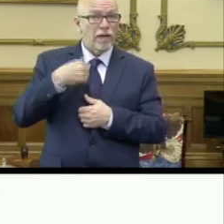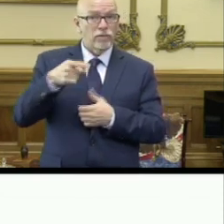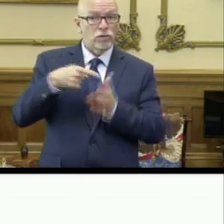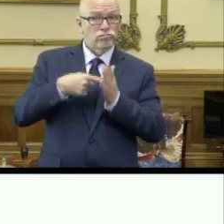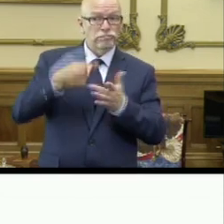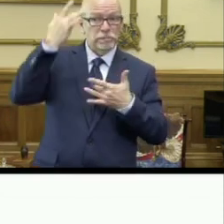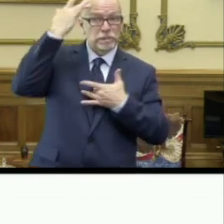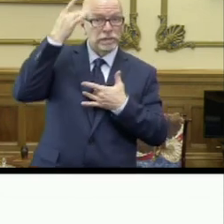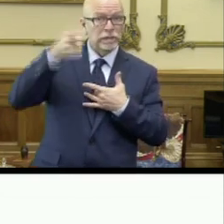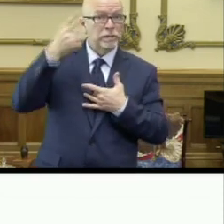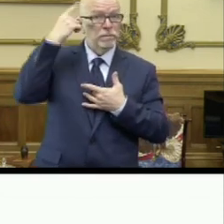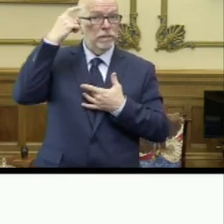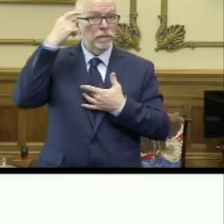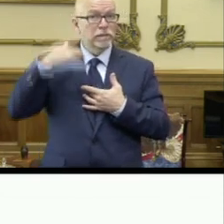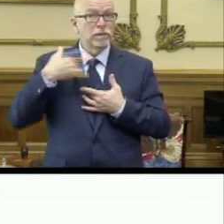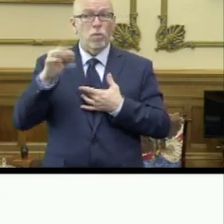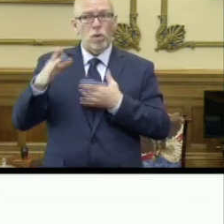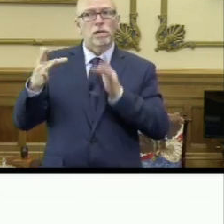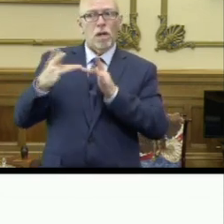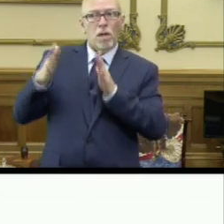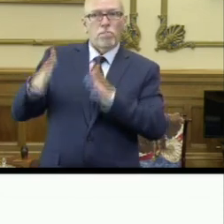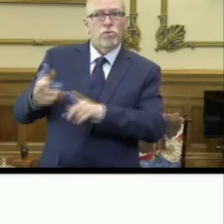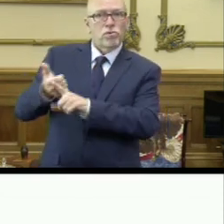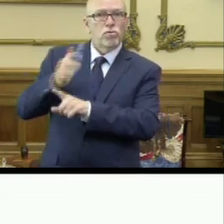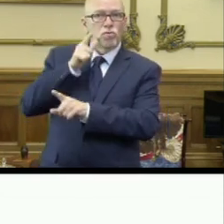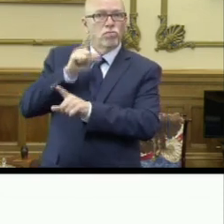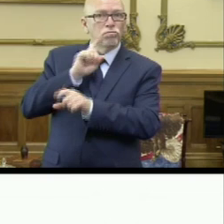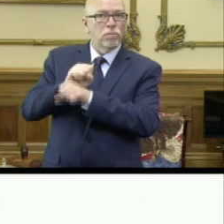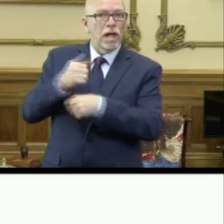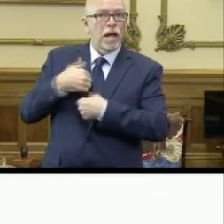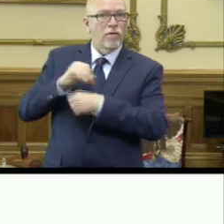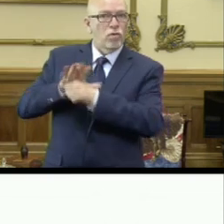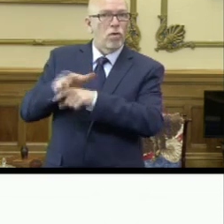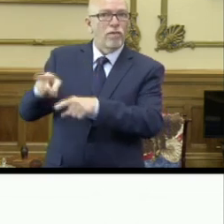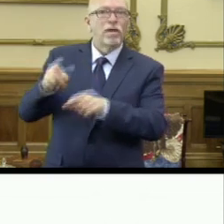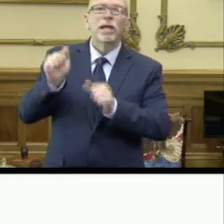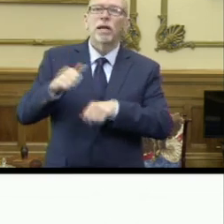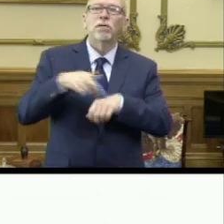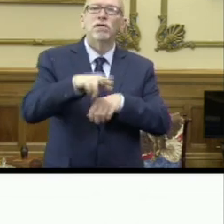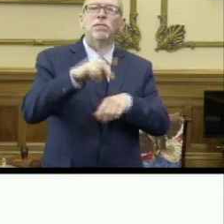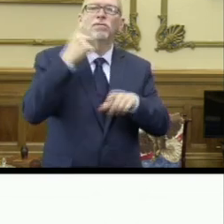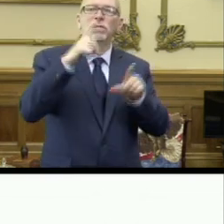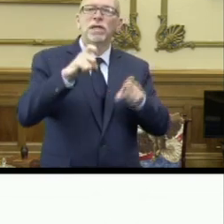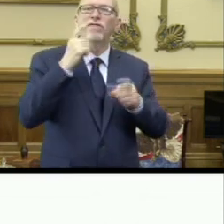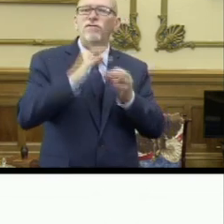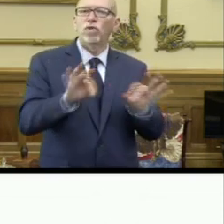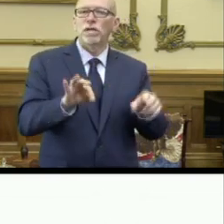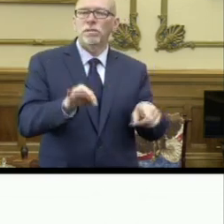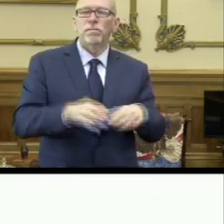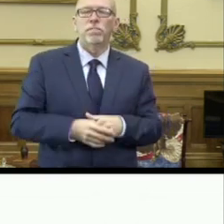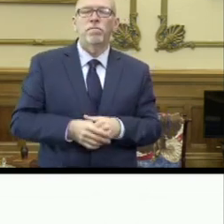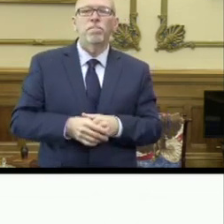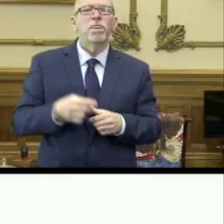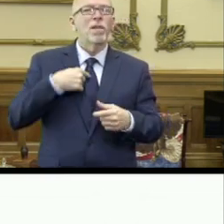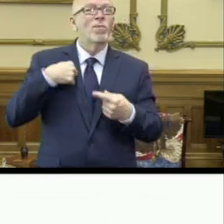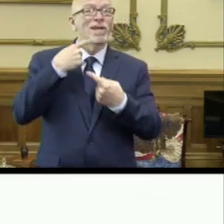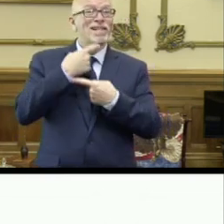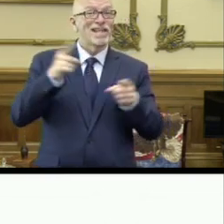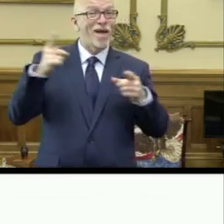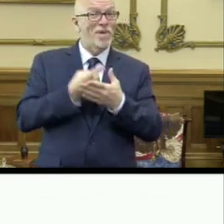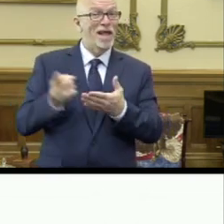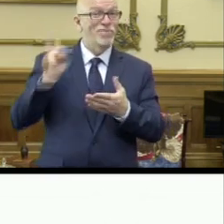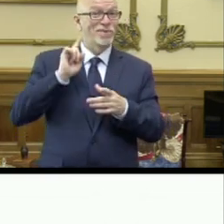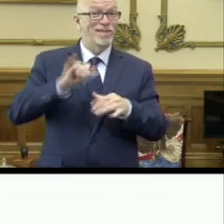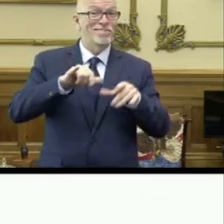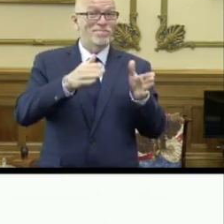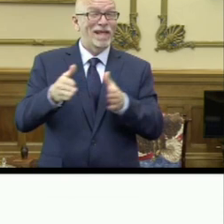-19 or as a close contact of a positive case can be tested for free. We announced this plan last week and